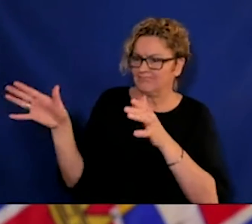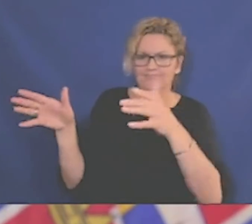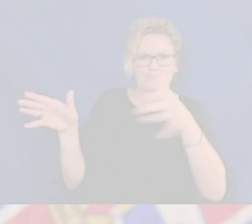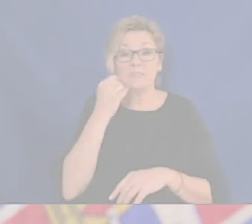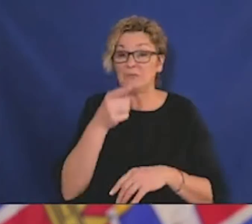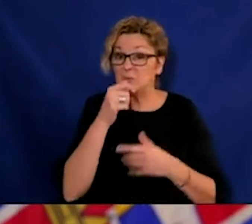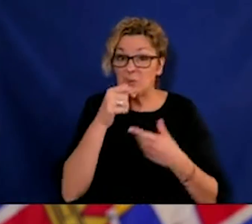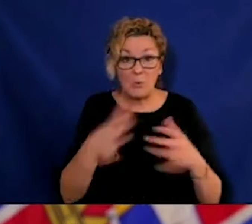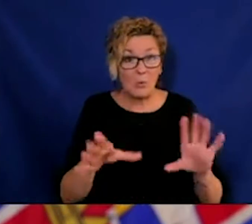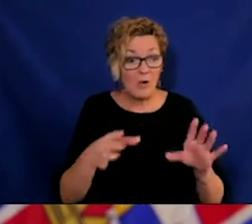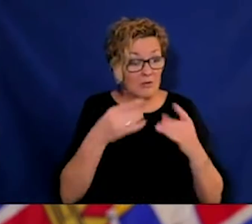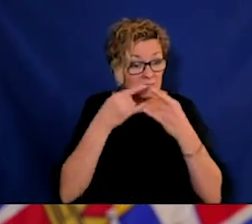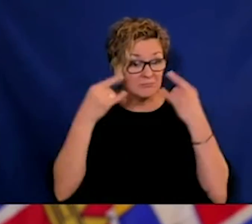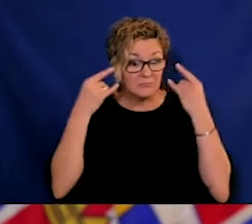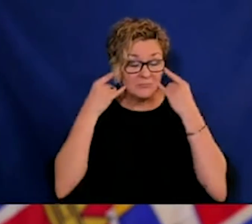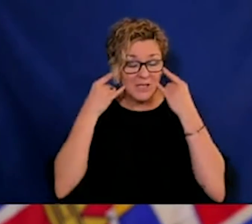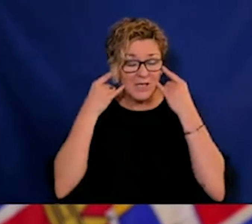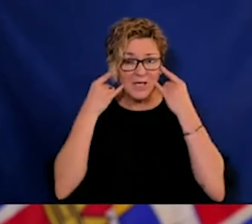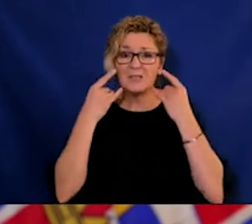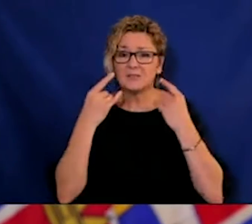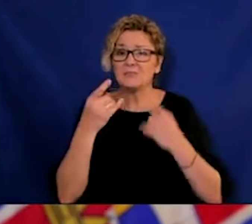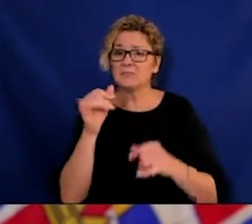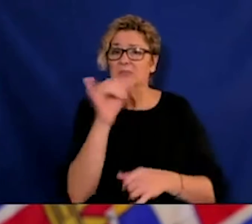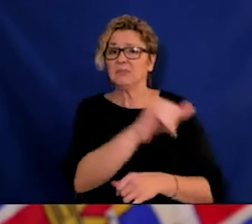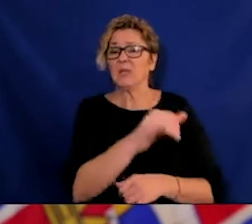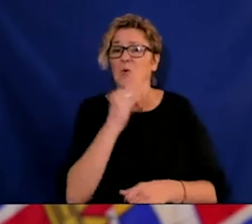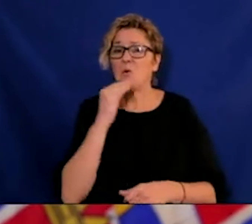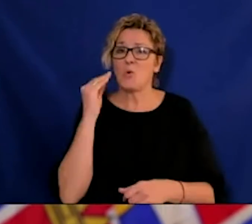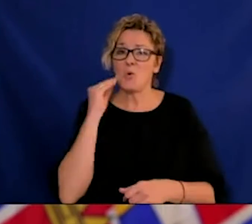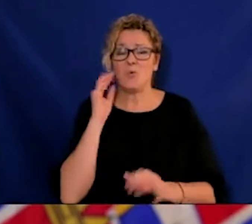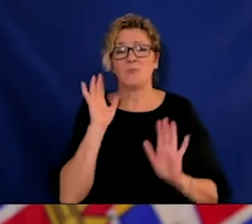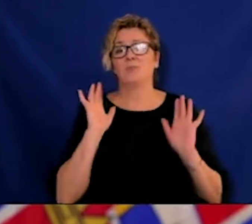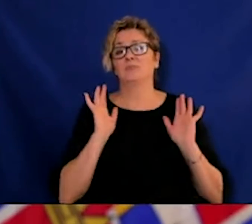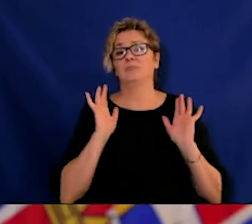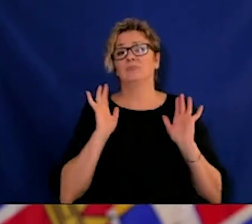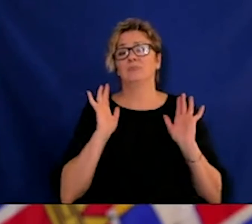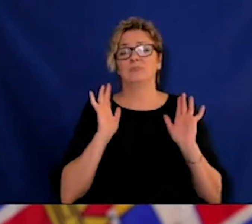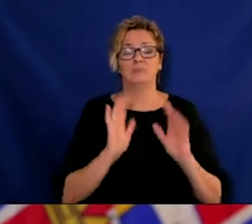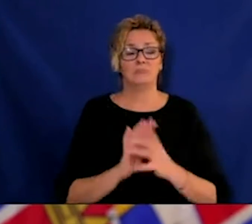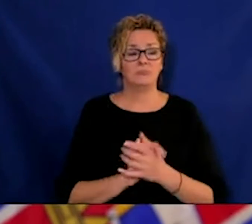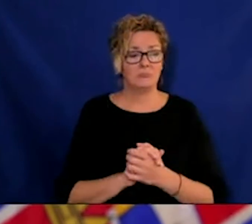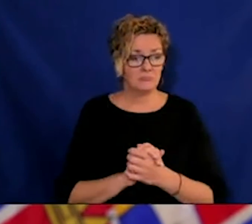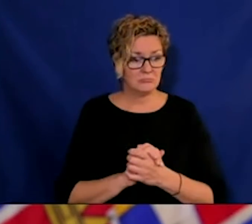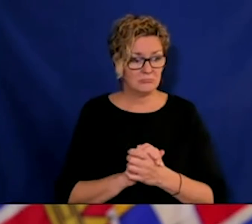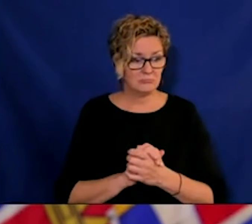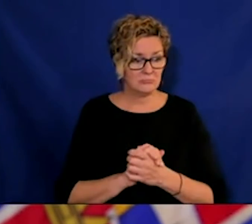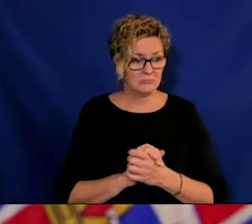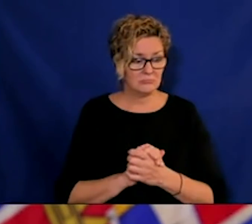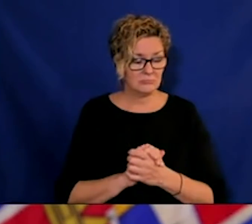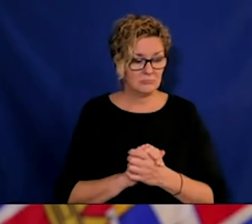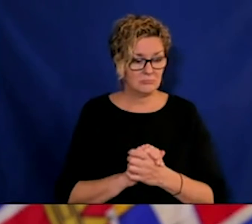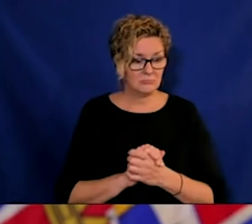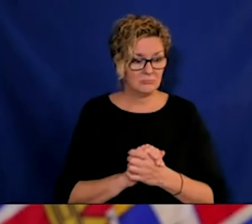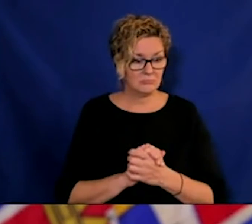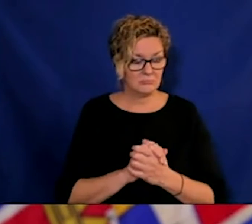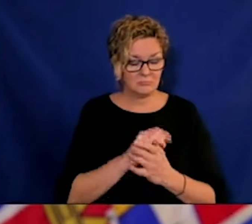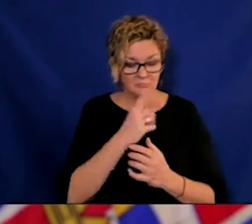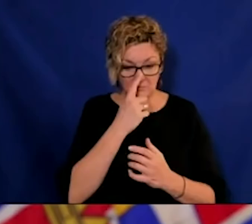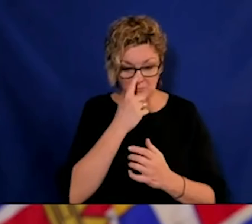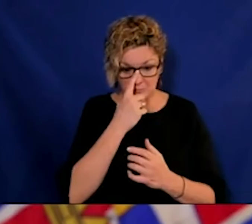home care. Thank you, Dr. Henry, for taking my question here. Thank you, advocate,